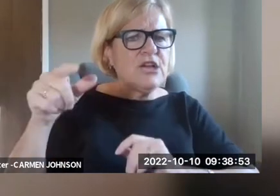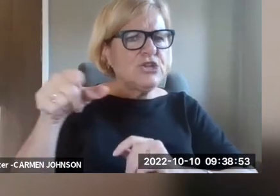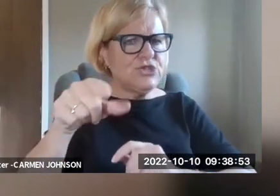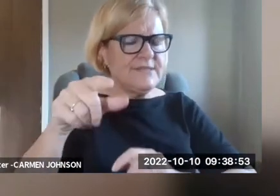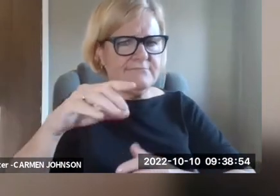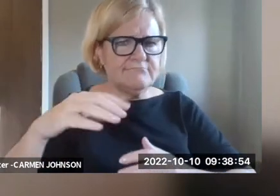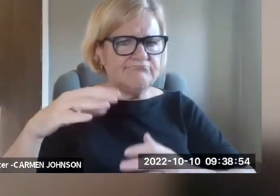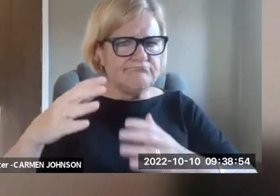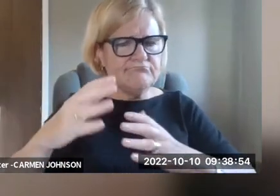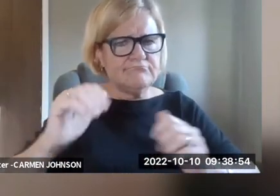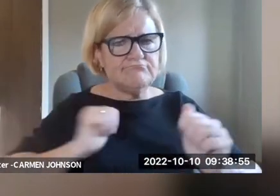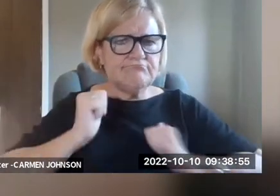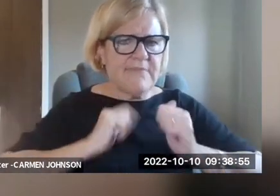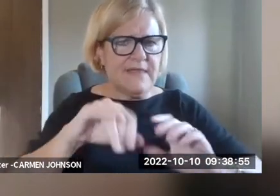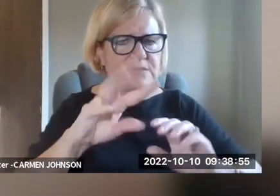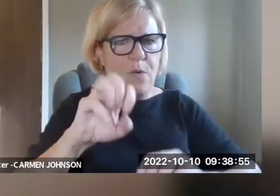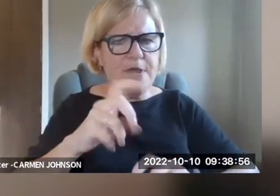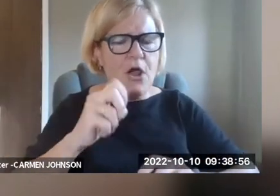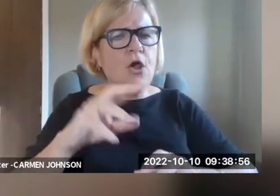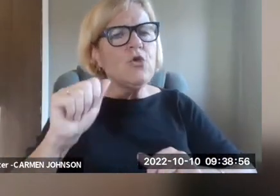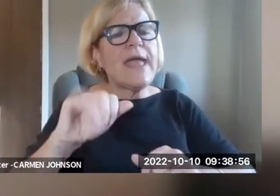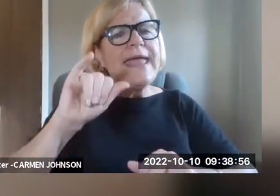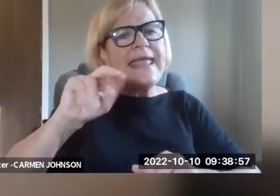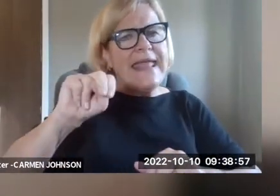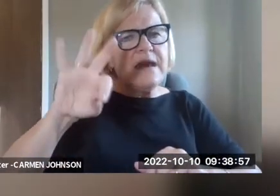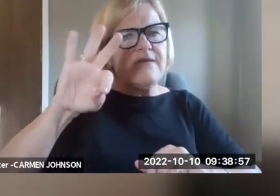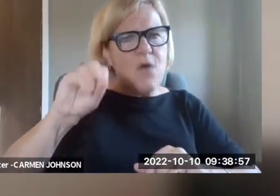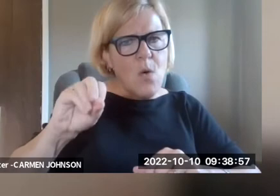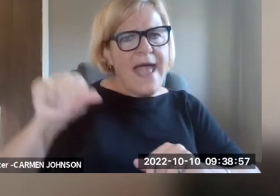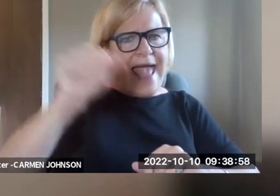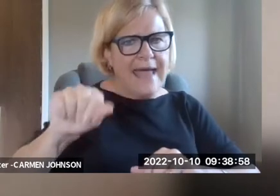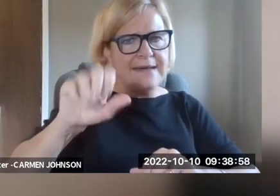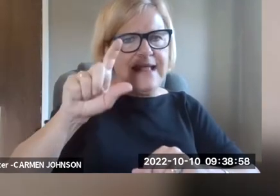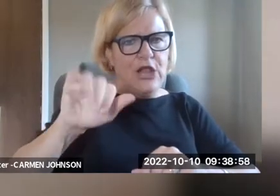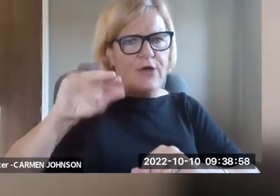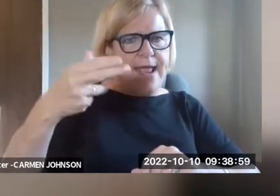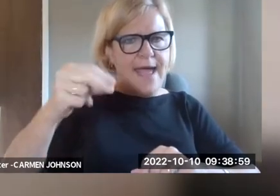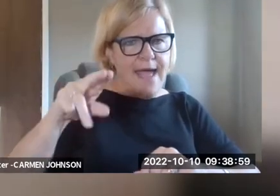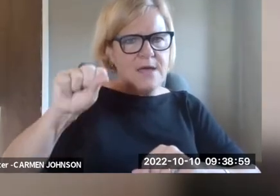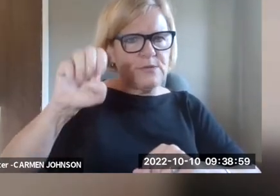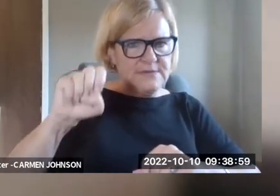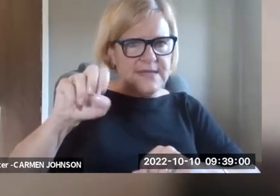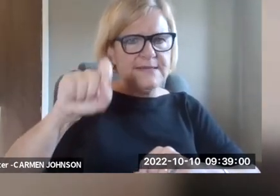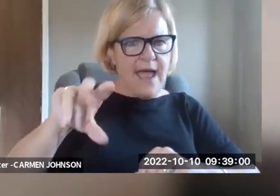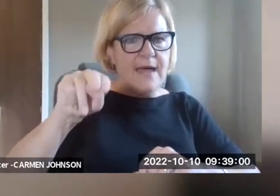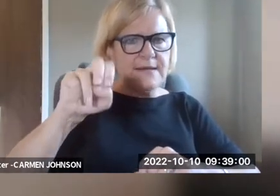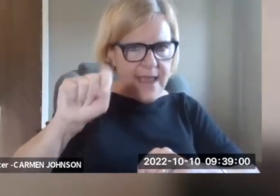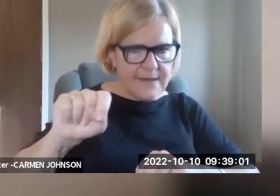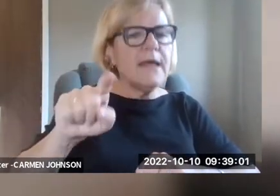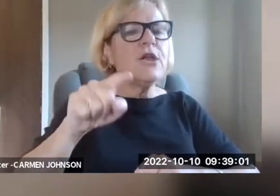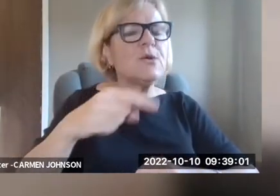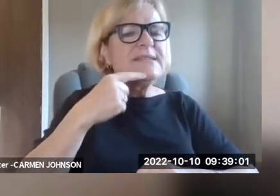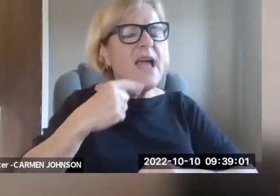says that you can email Tessa, whose email you all have, because she's been the, the voice of this webinar. You can email info at